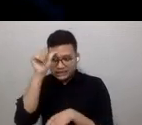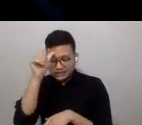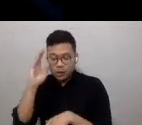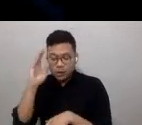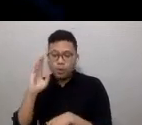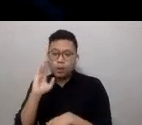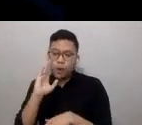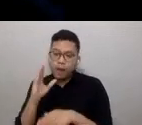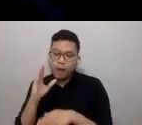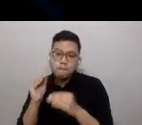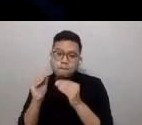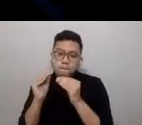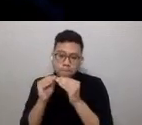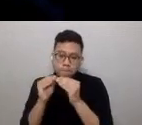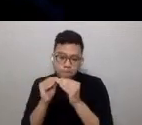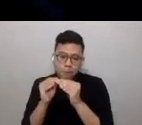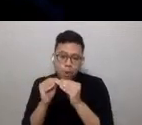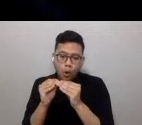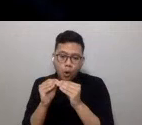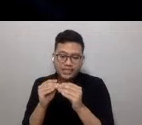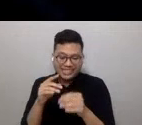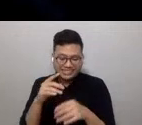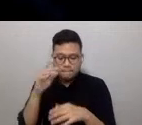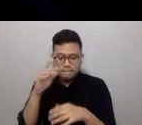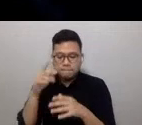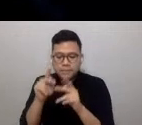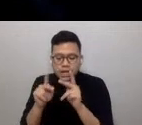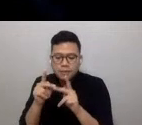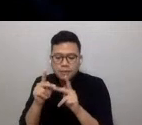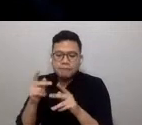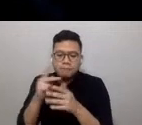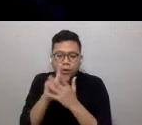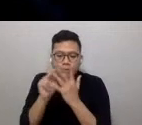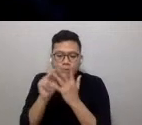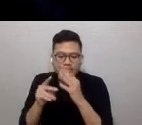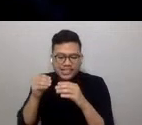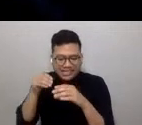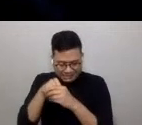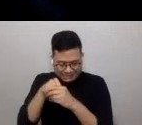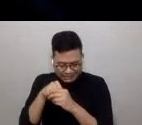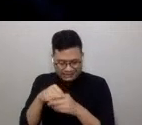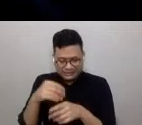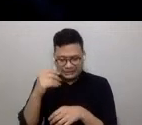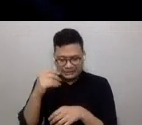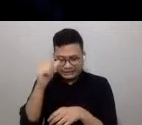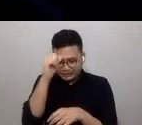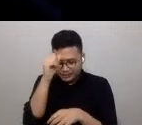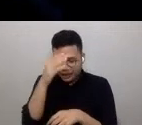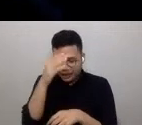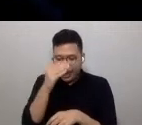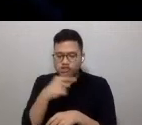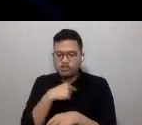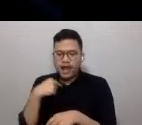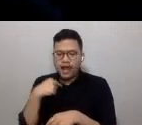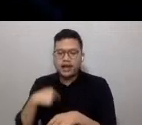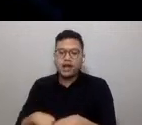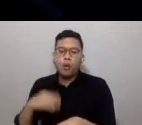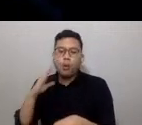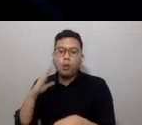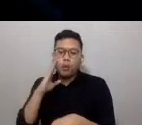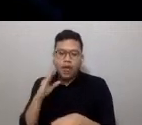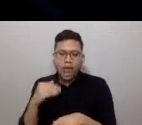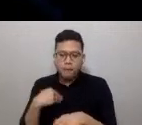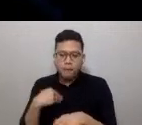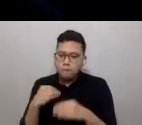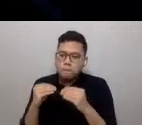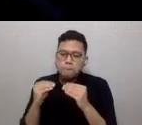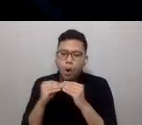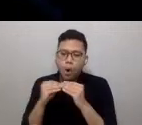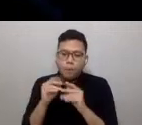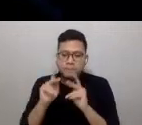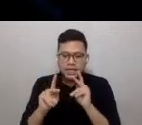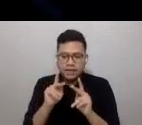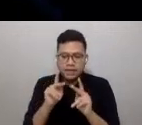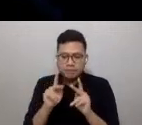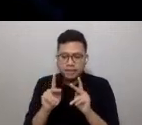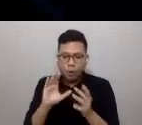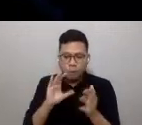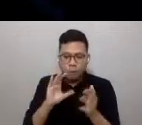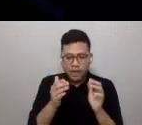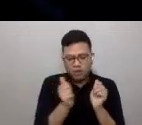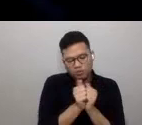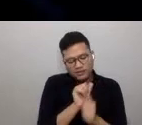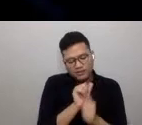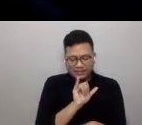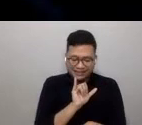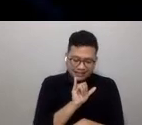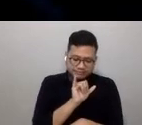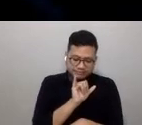Mumbai and Tianjin, booming Asian coastal metropolitan areas, where trillions of dollars of assets will be vulnerable to flooding.